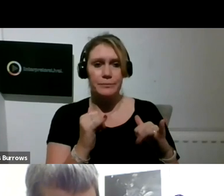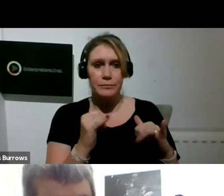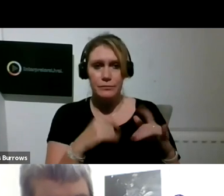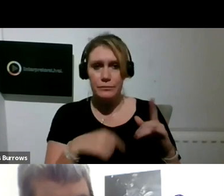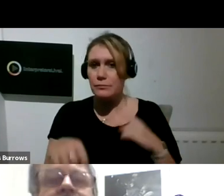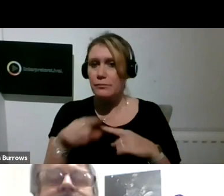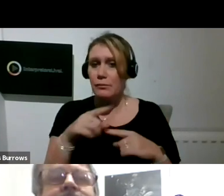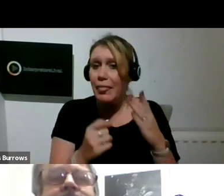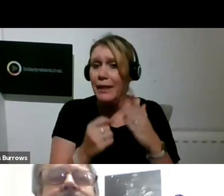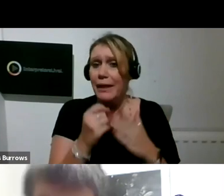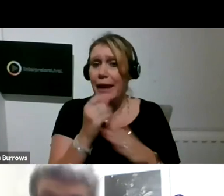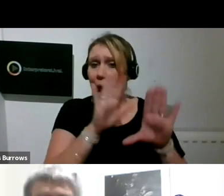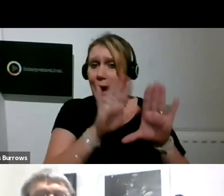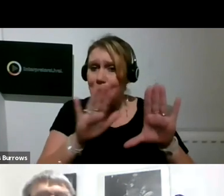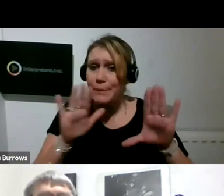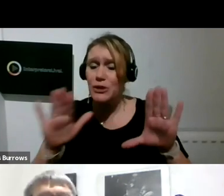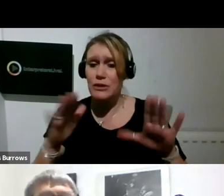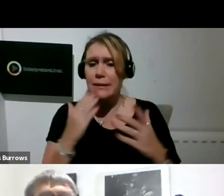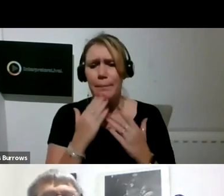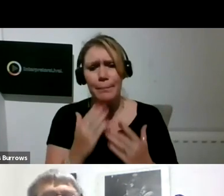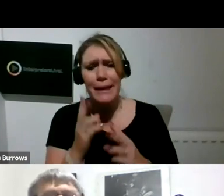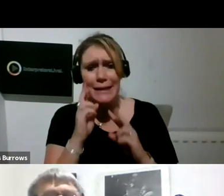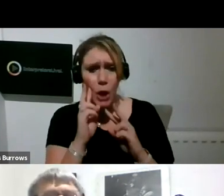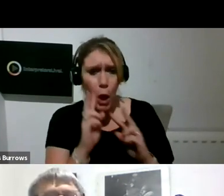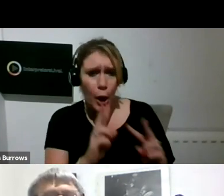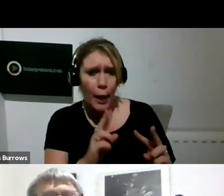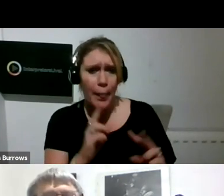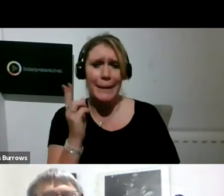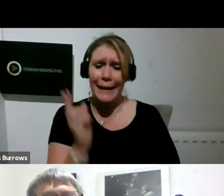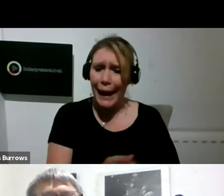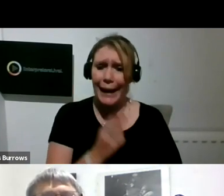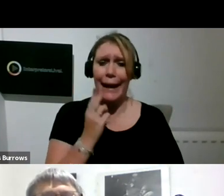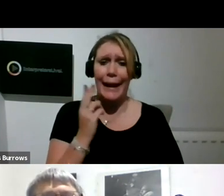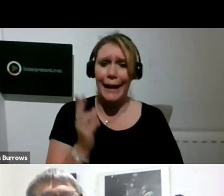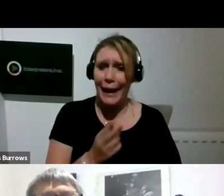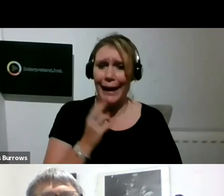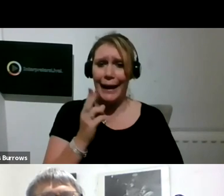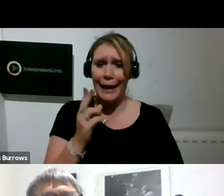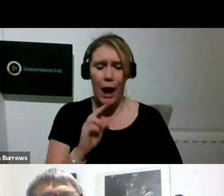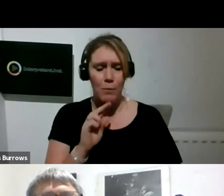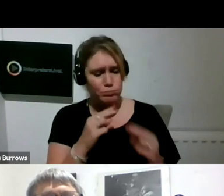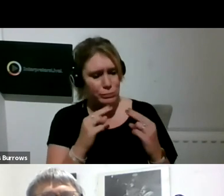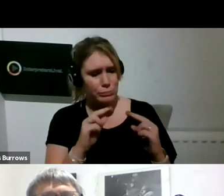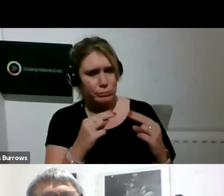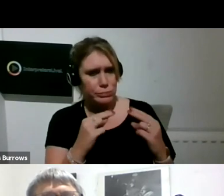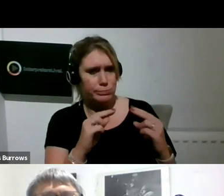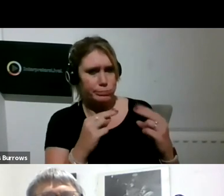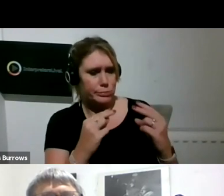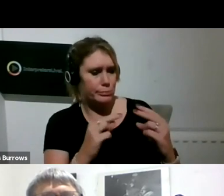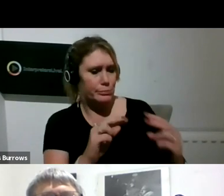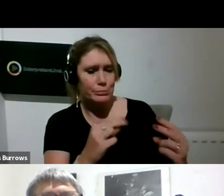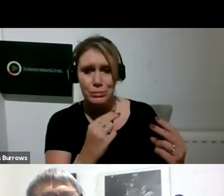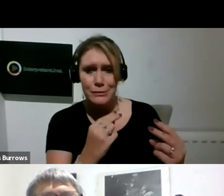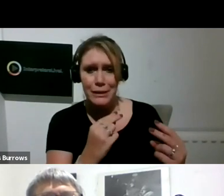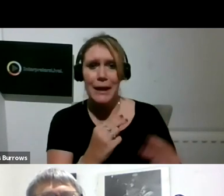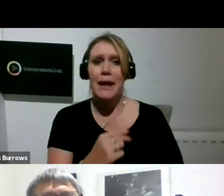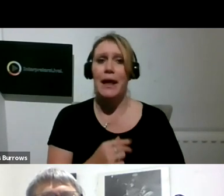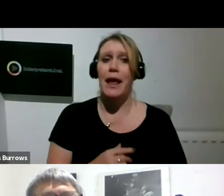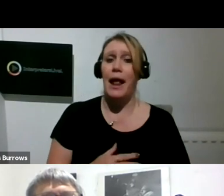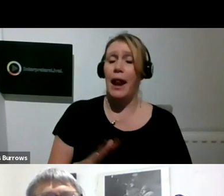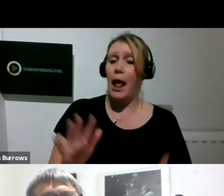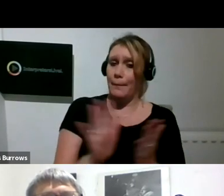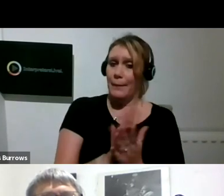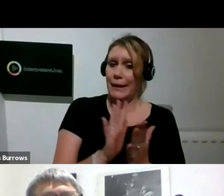to them because you really can look at them over and over again. I'm just so pleased to be in a position, which I